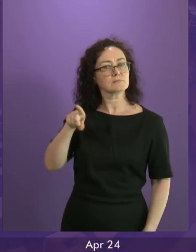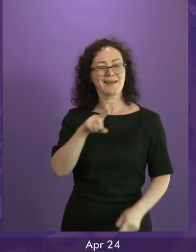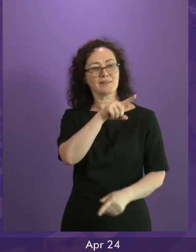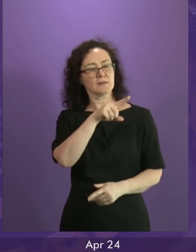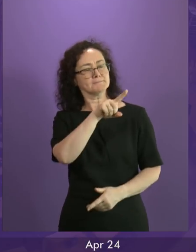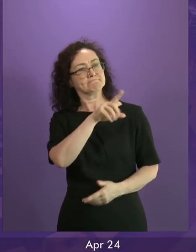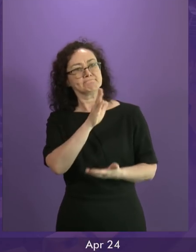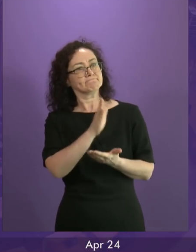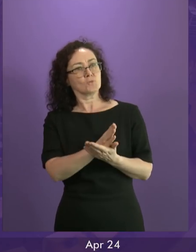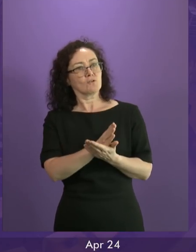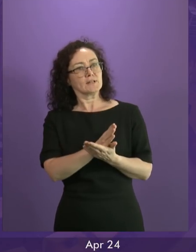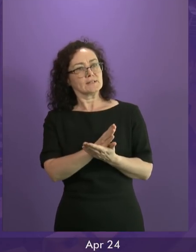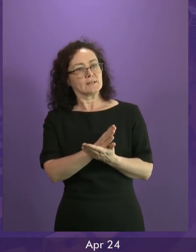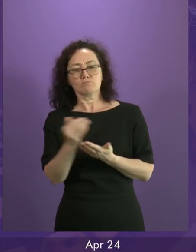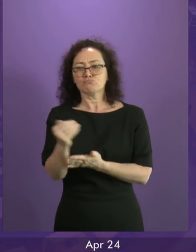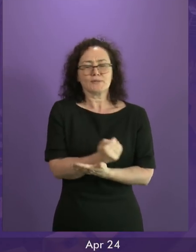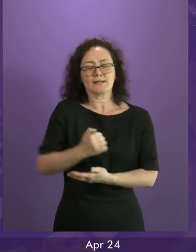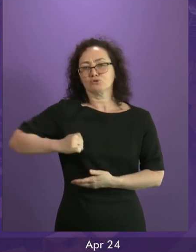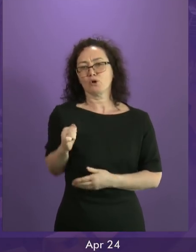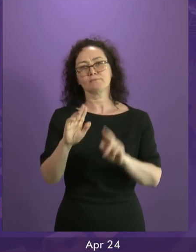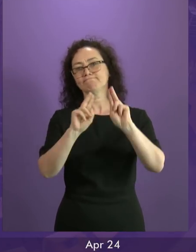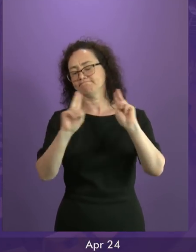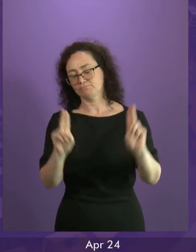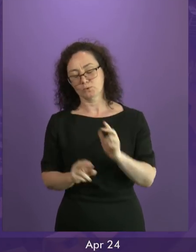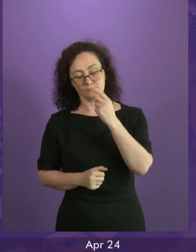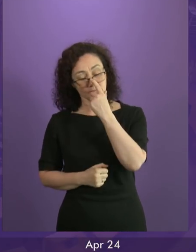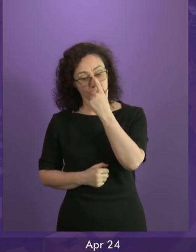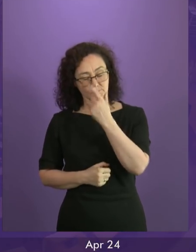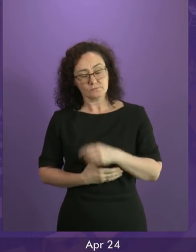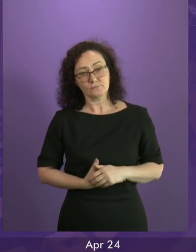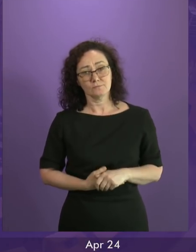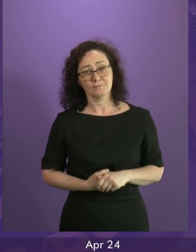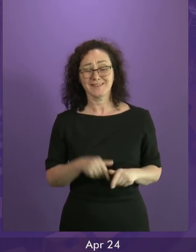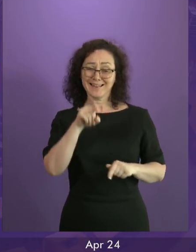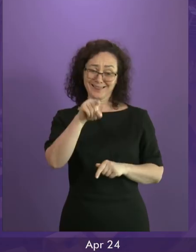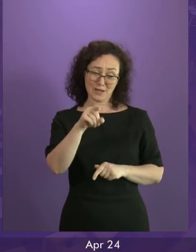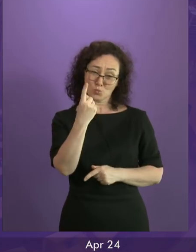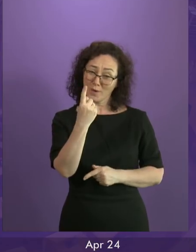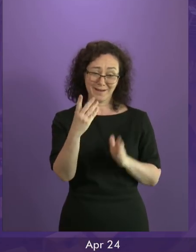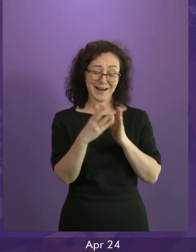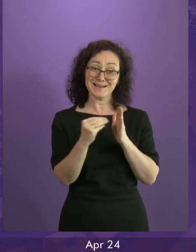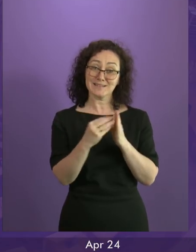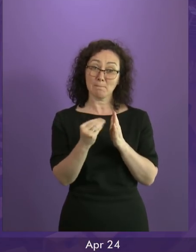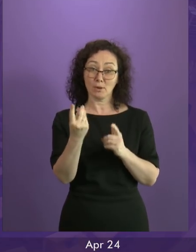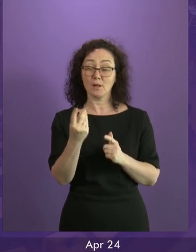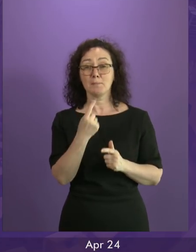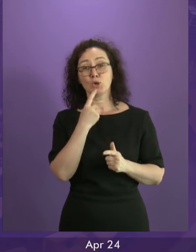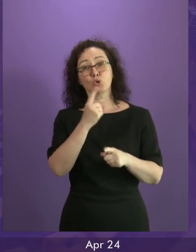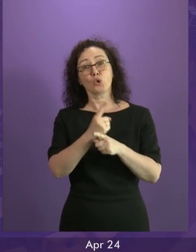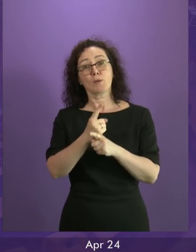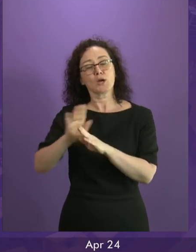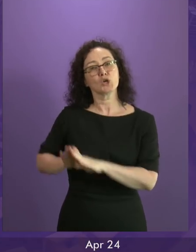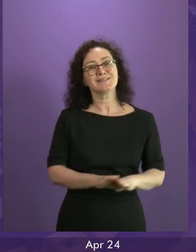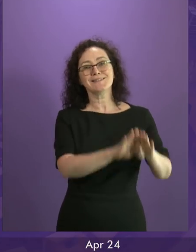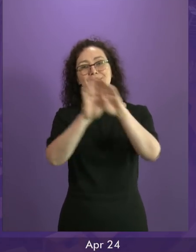Scotland's interests. And that is one example of the democratic deficit that I spoke about.